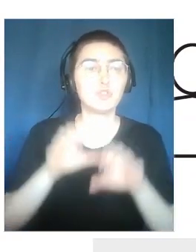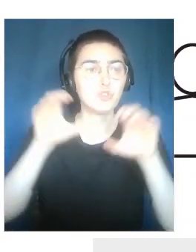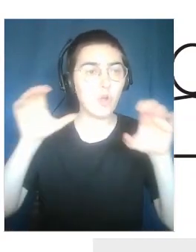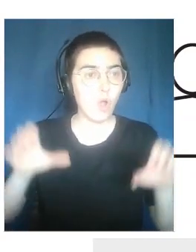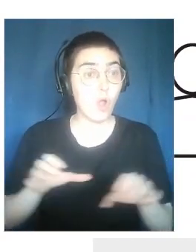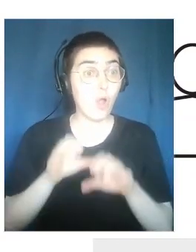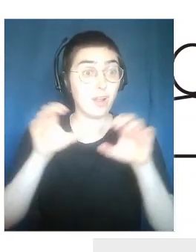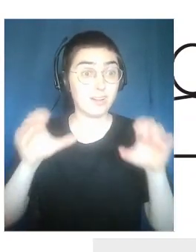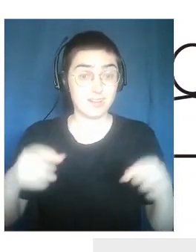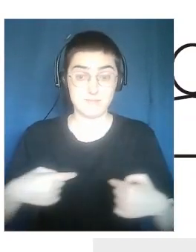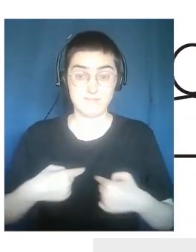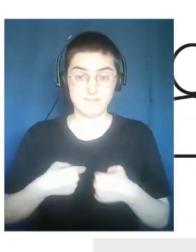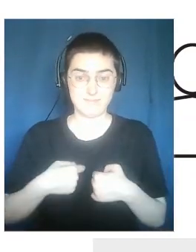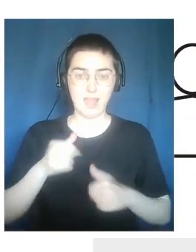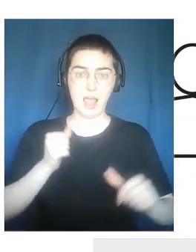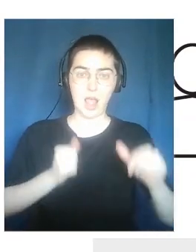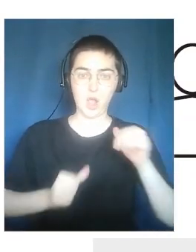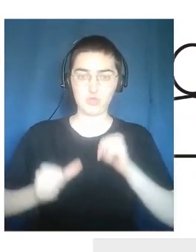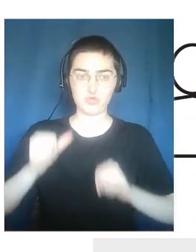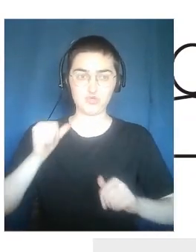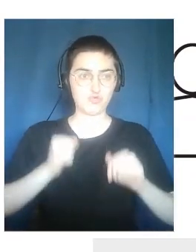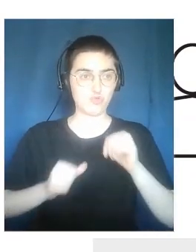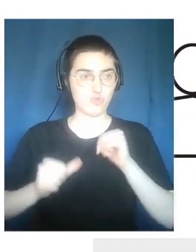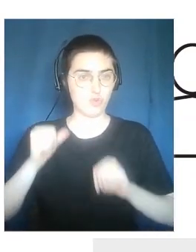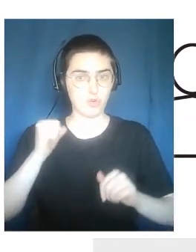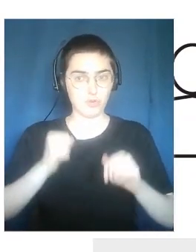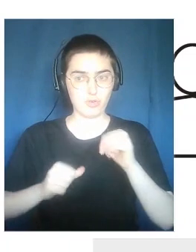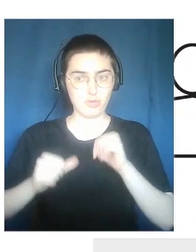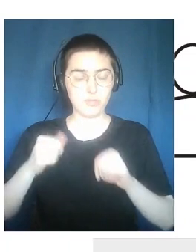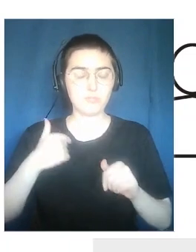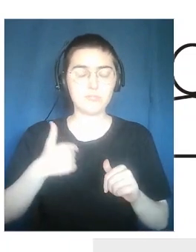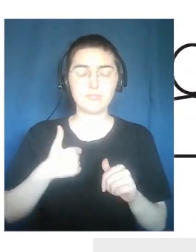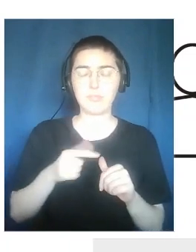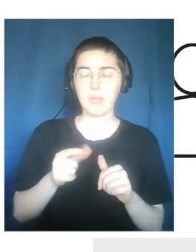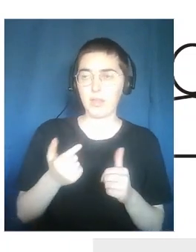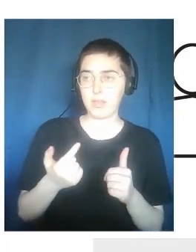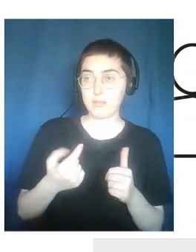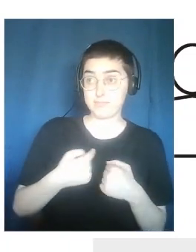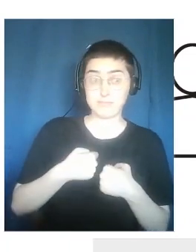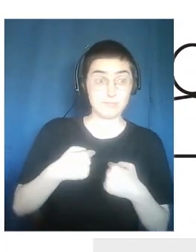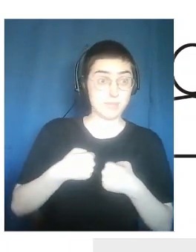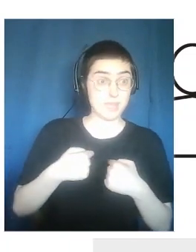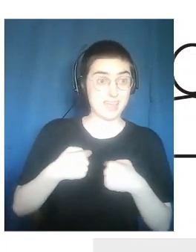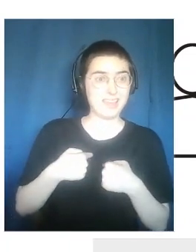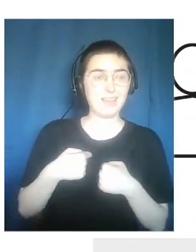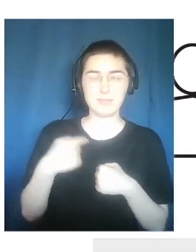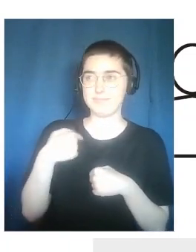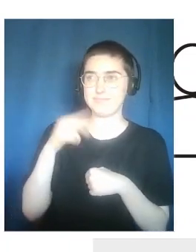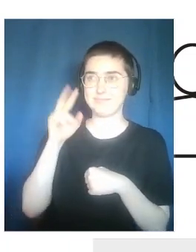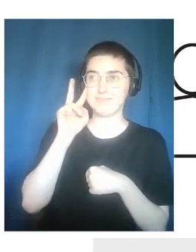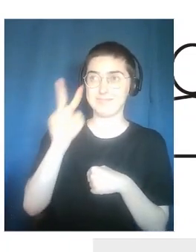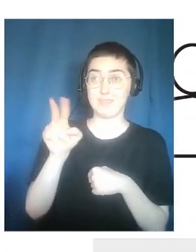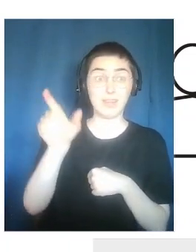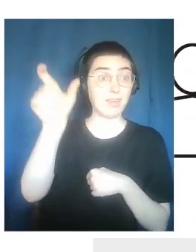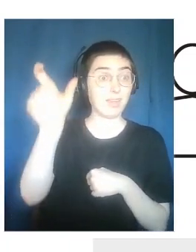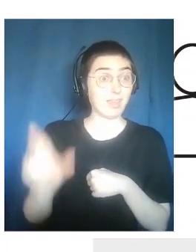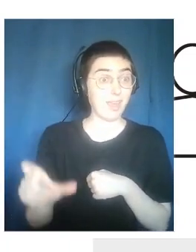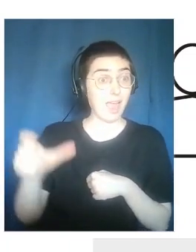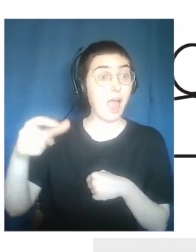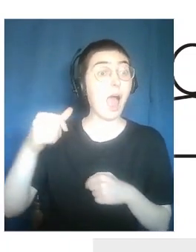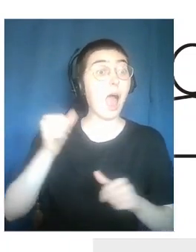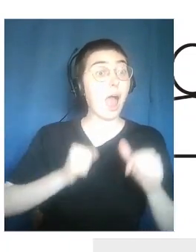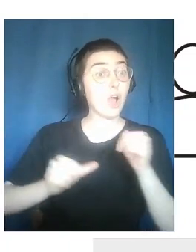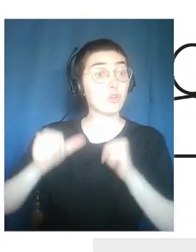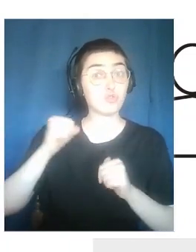influence the performance. When actors do something different, if I interact with them. I have the